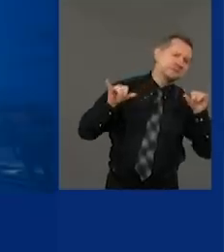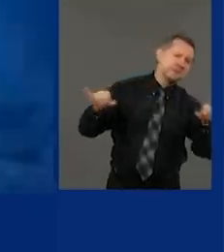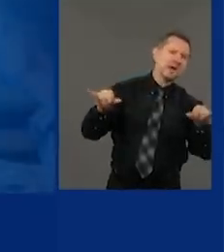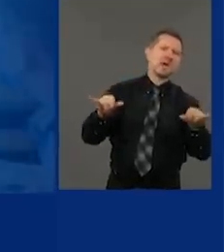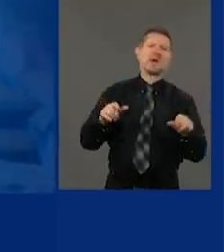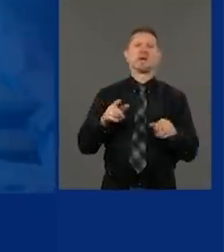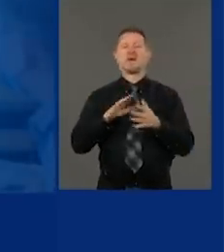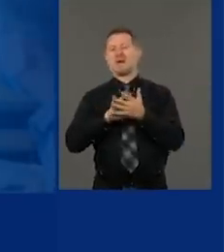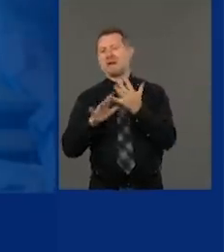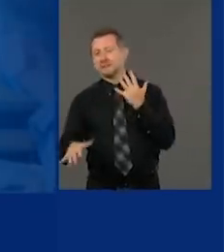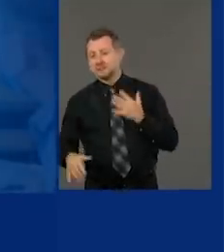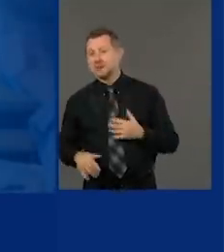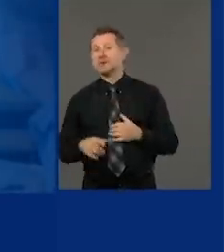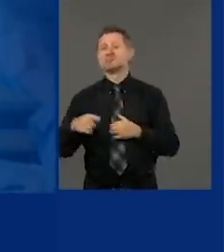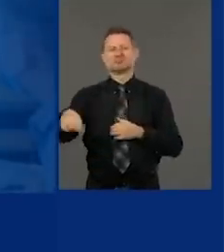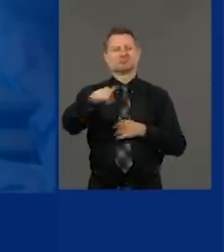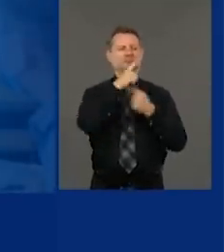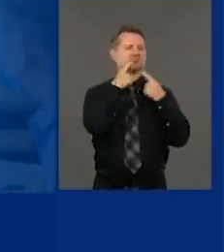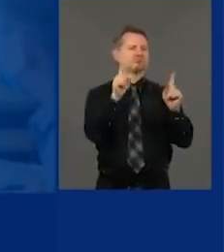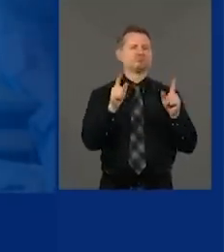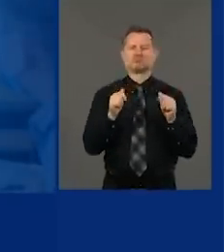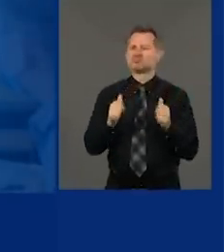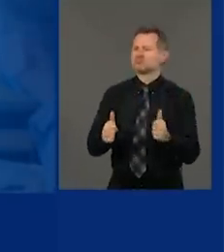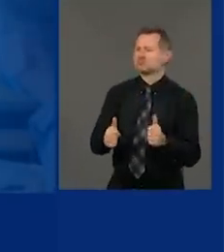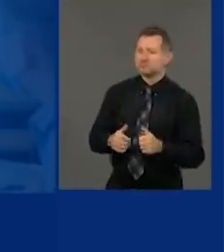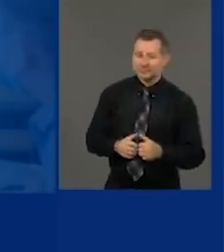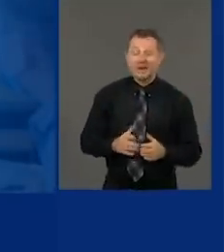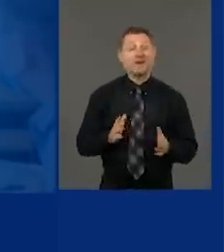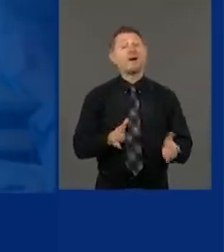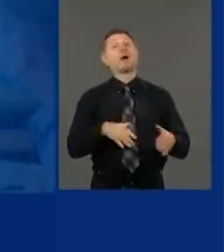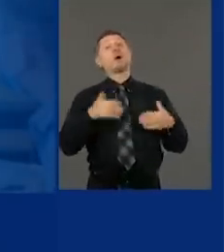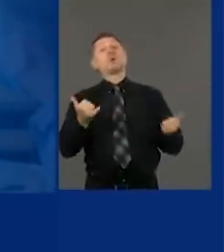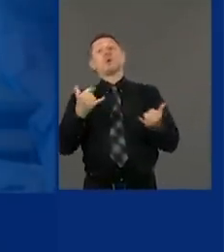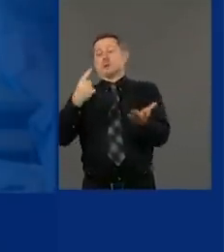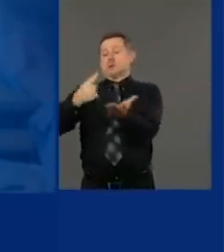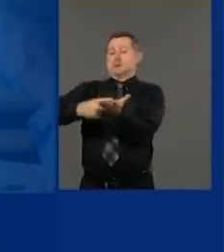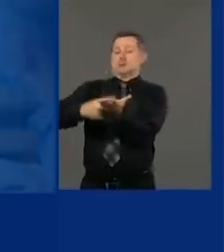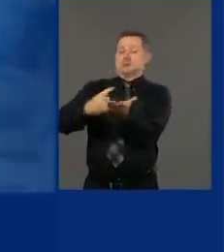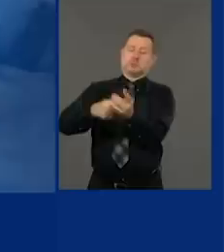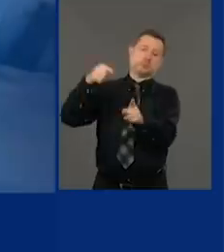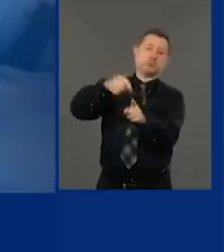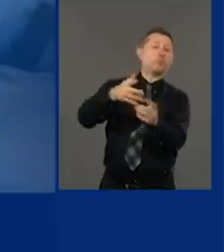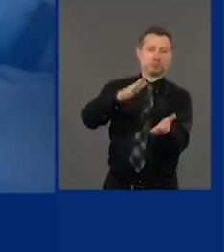But they did it. We now get to the question of reopening schools.